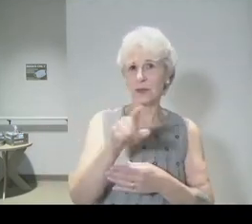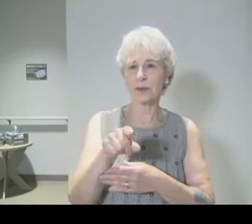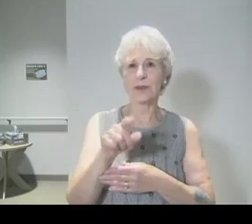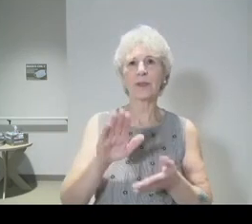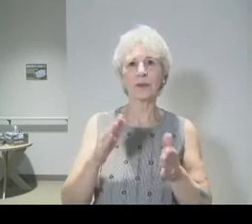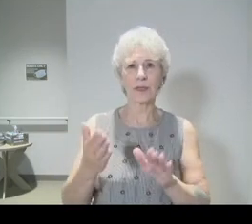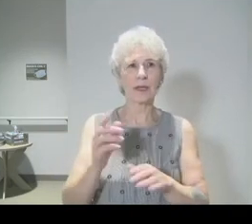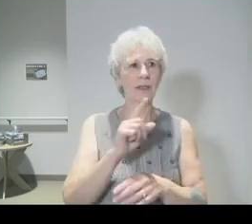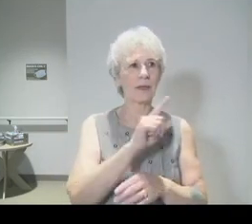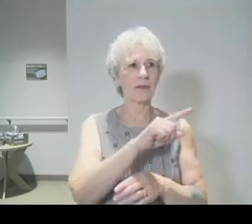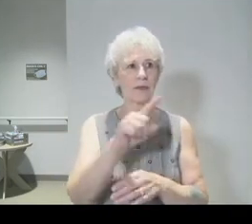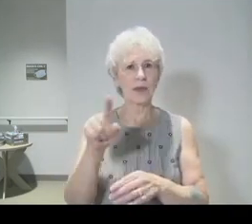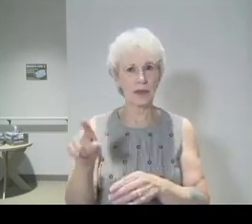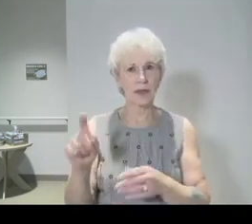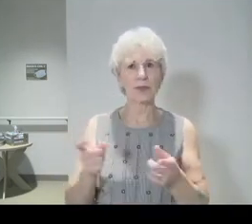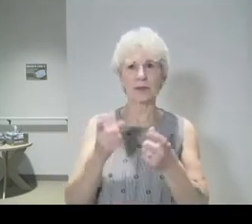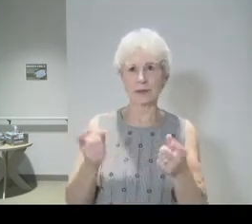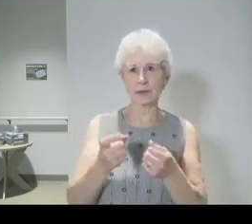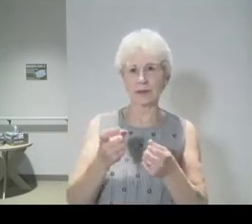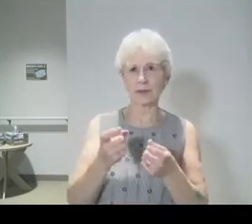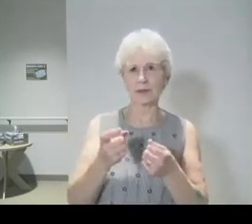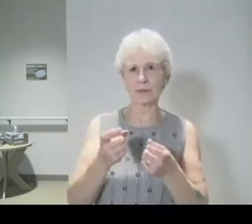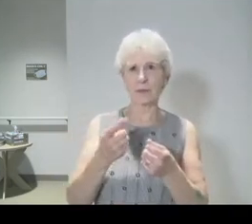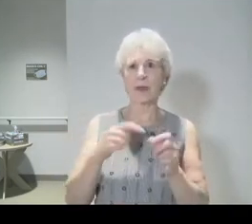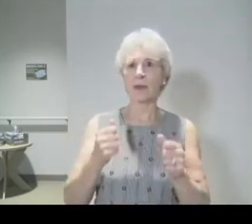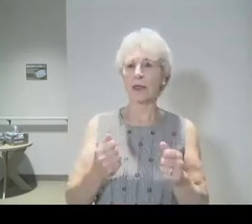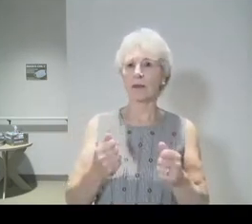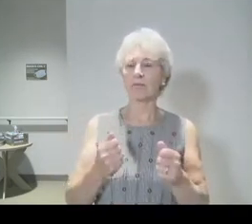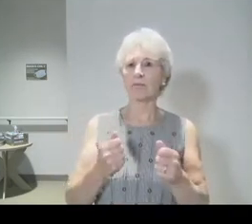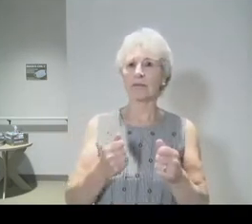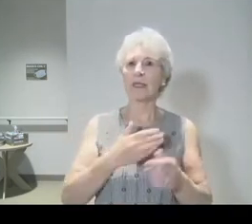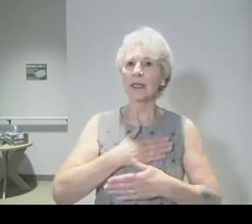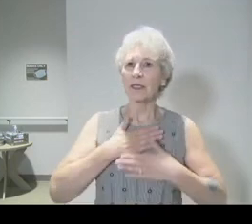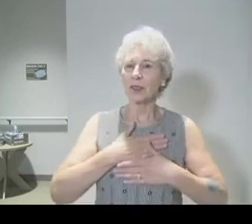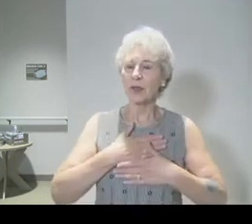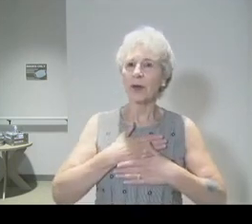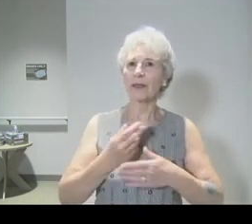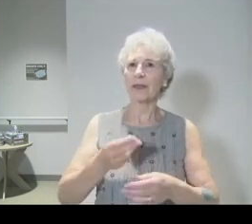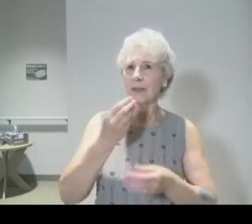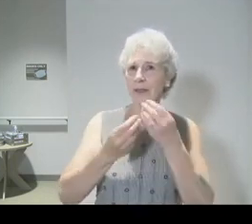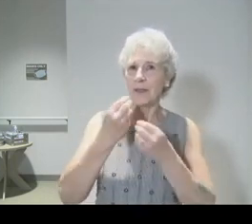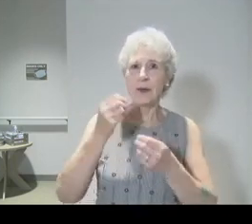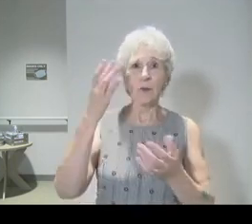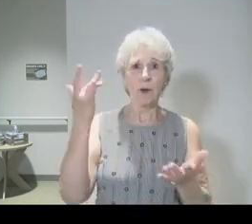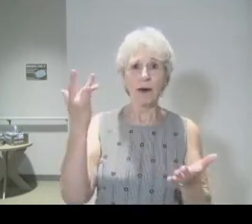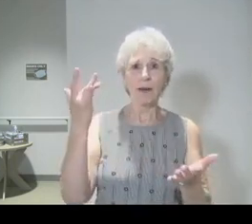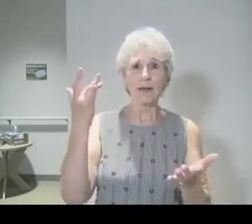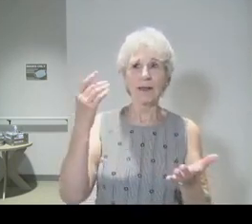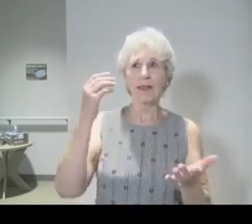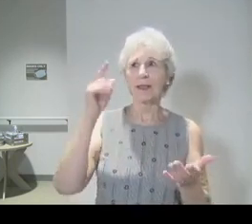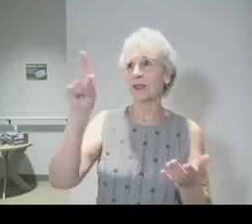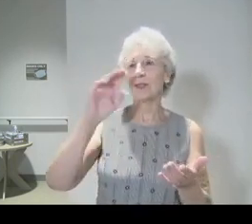died for their sins. And we can partake of this meal in a joyful way because we know that you did not